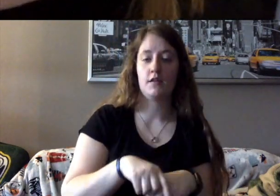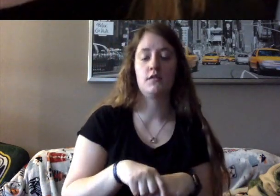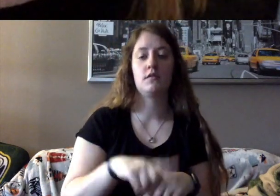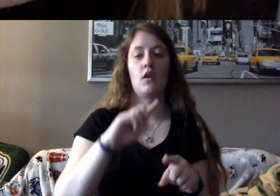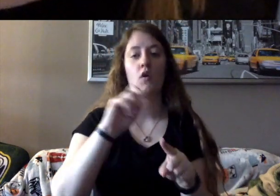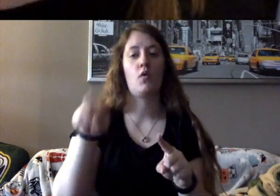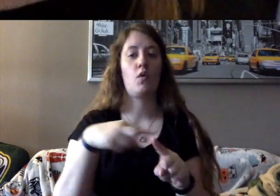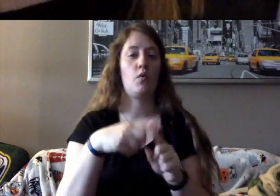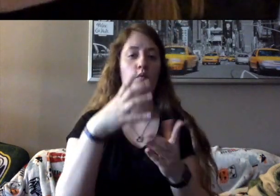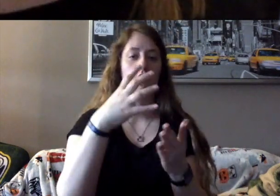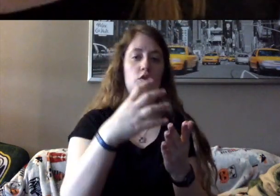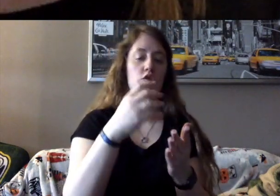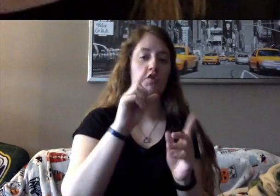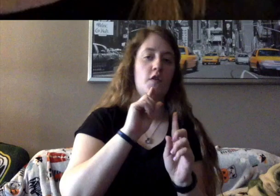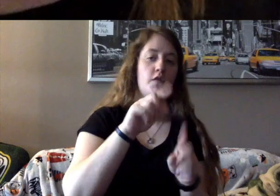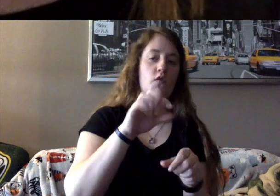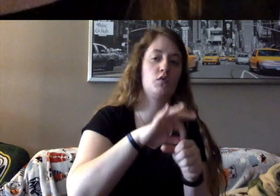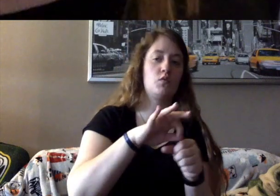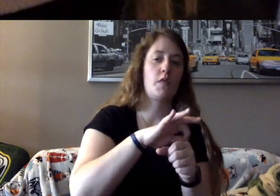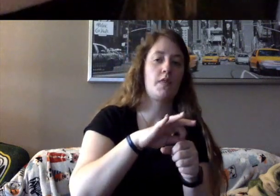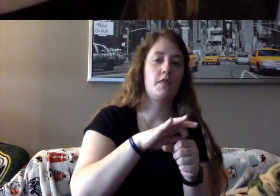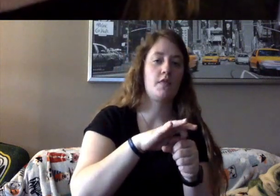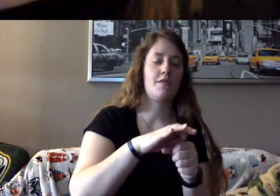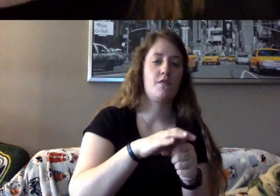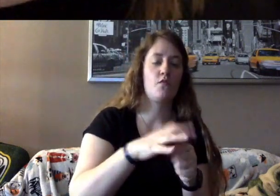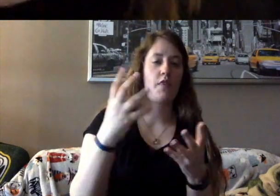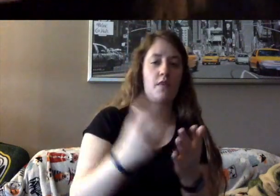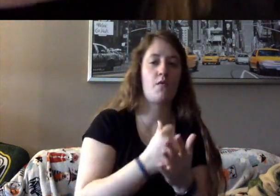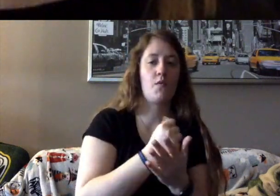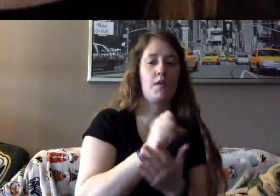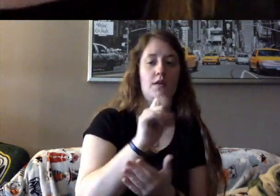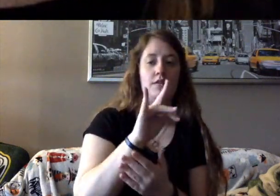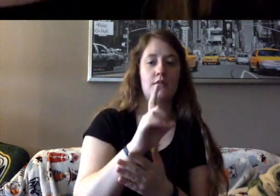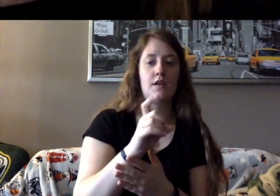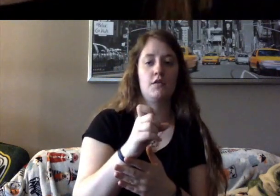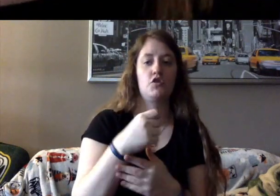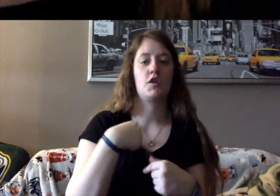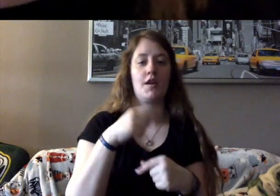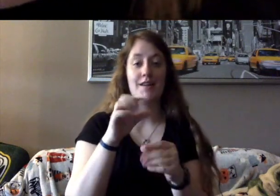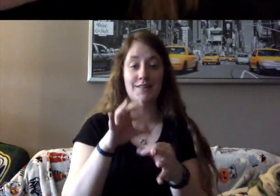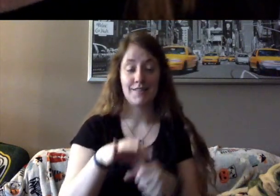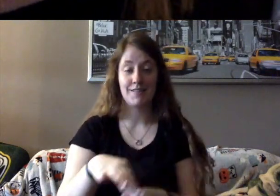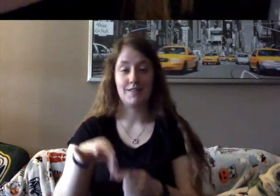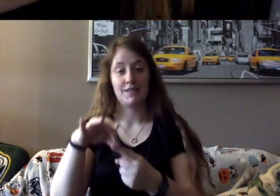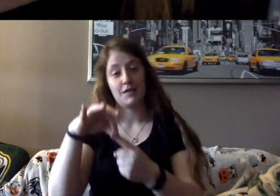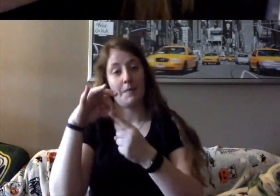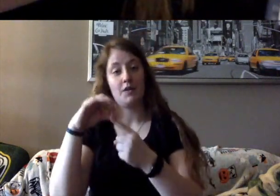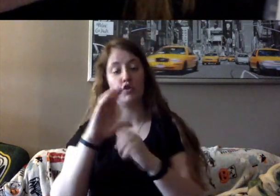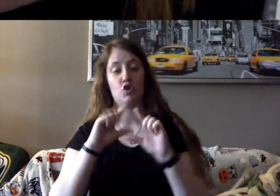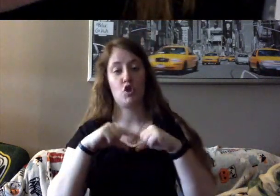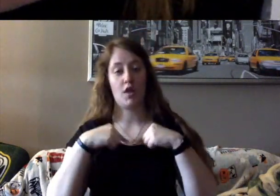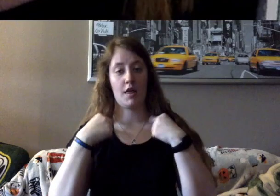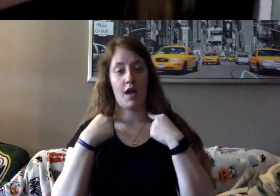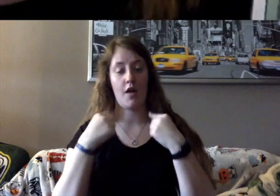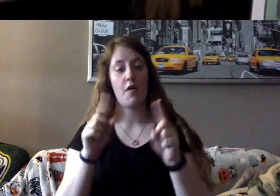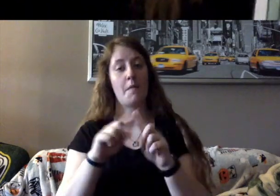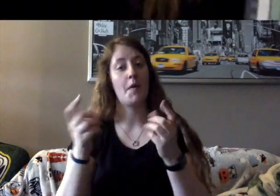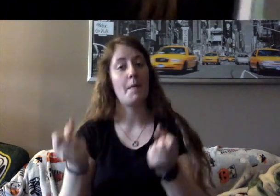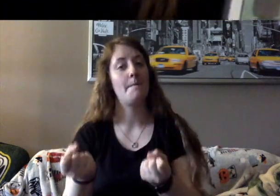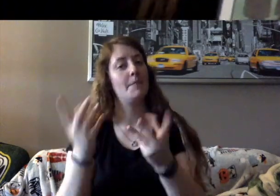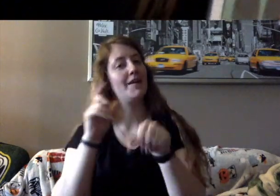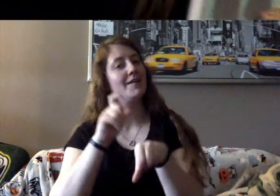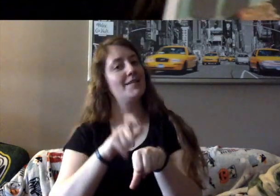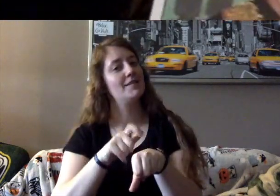she wears a special lace collar over her robe. But many times, when the Supreme Court announces the decision,